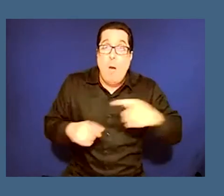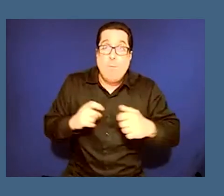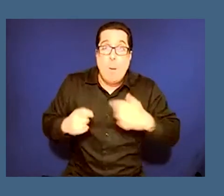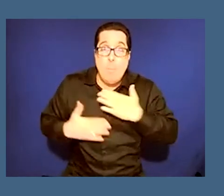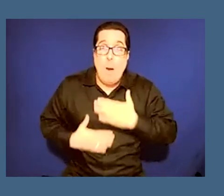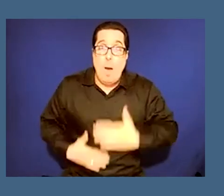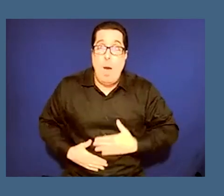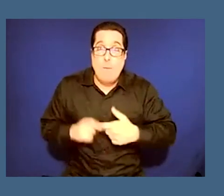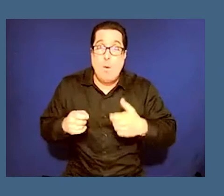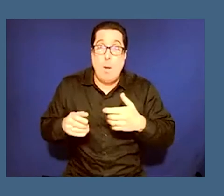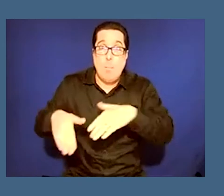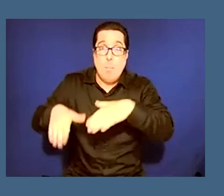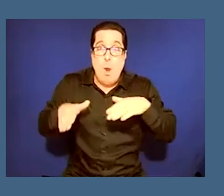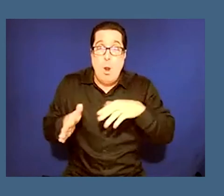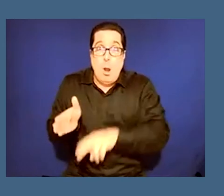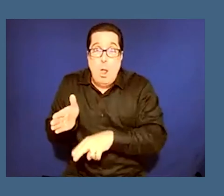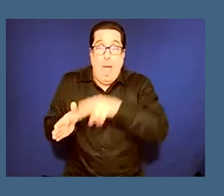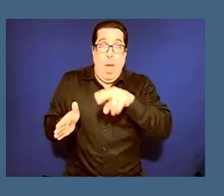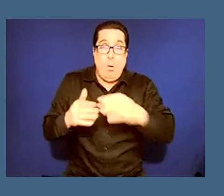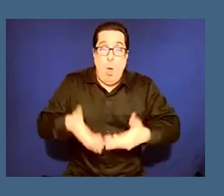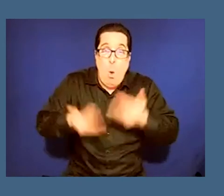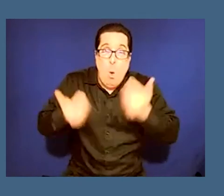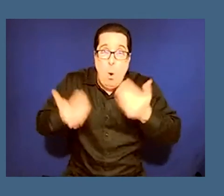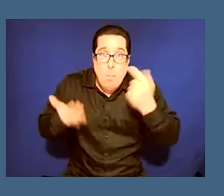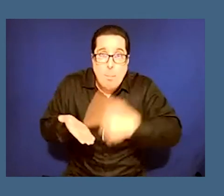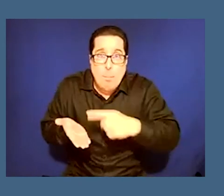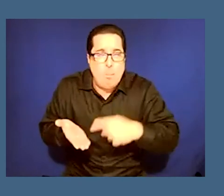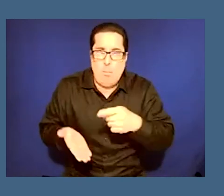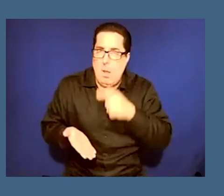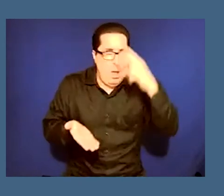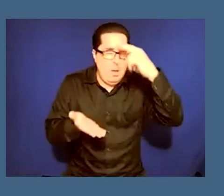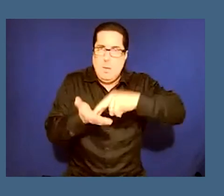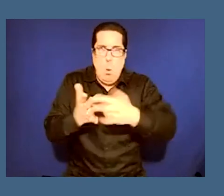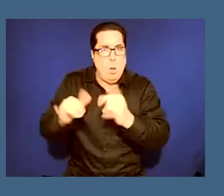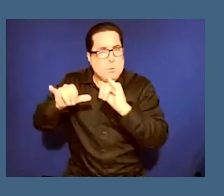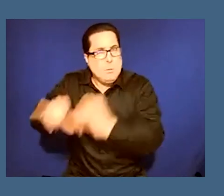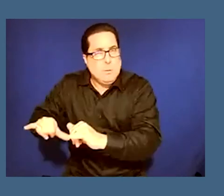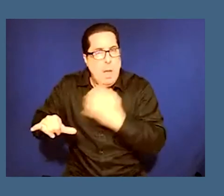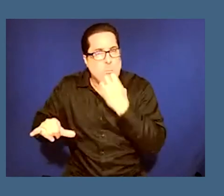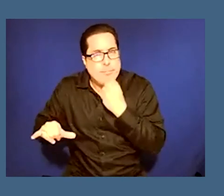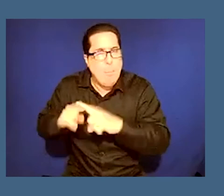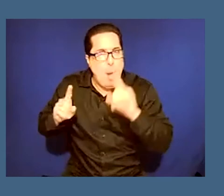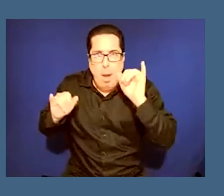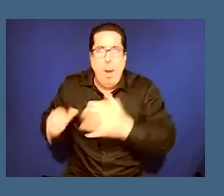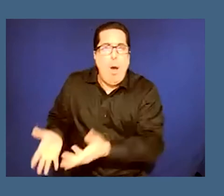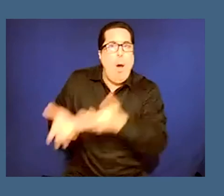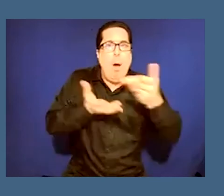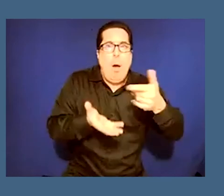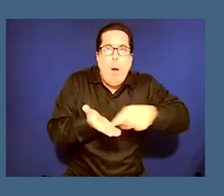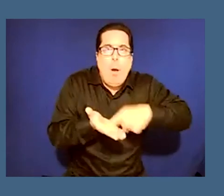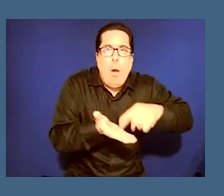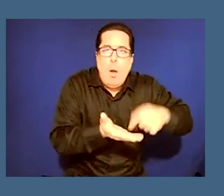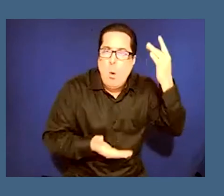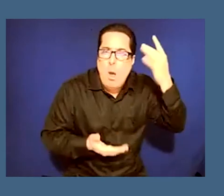um and i think a lot of these issues are being discussed uh i think it's really great to see some of these legal cases in which objects